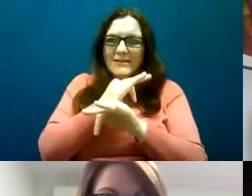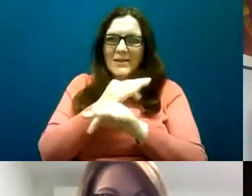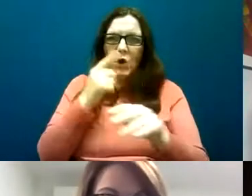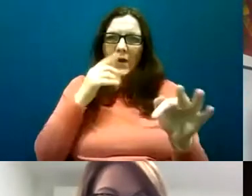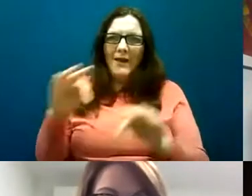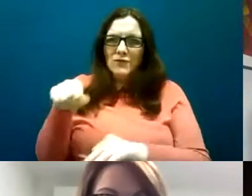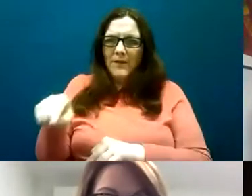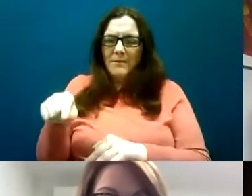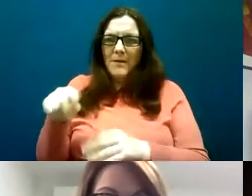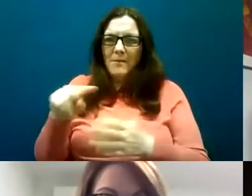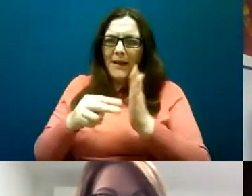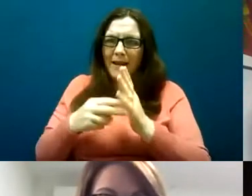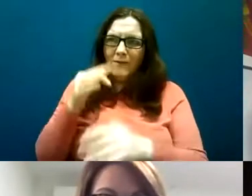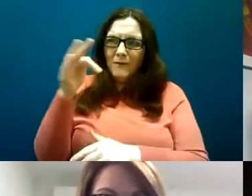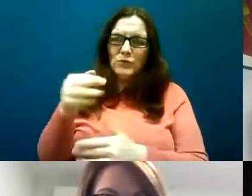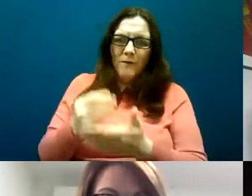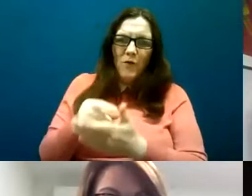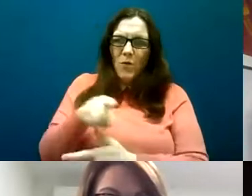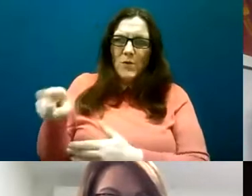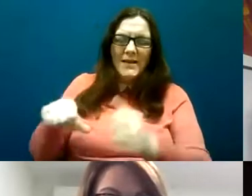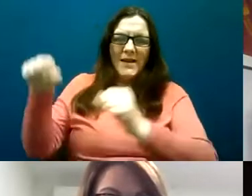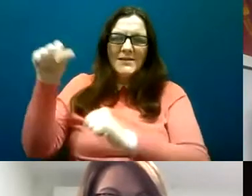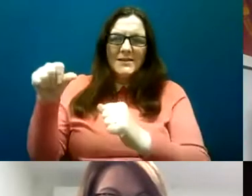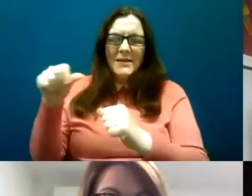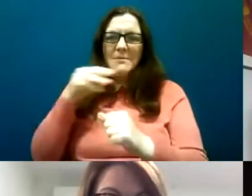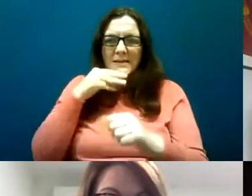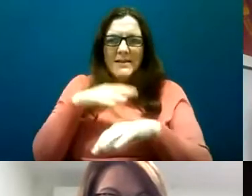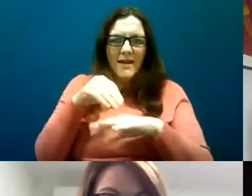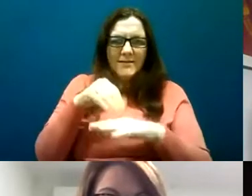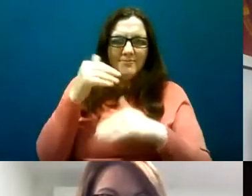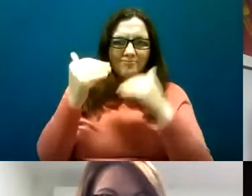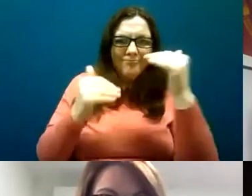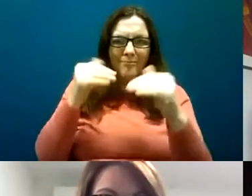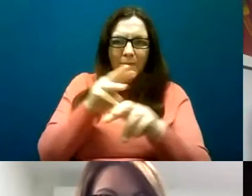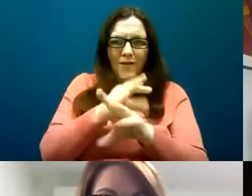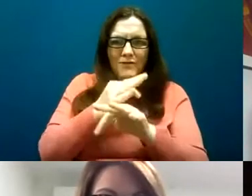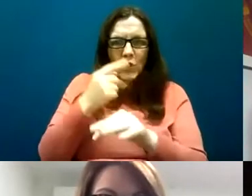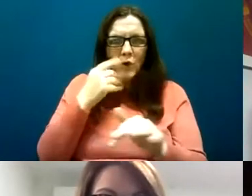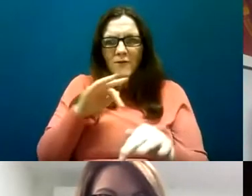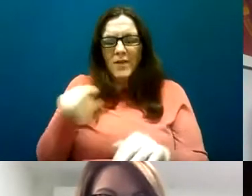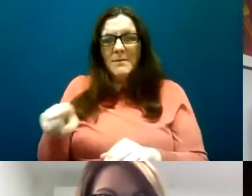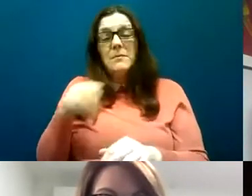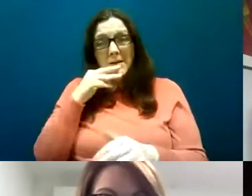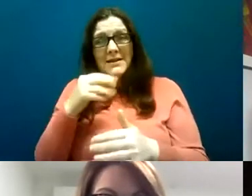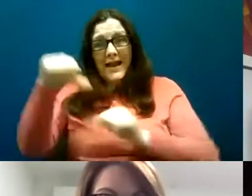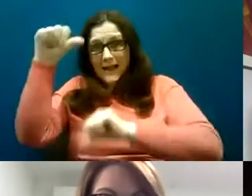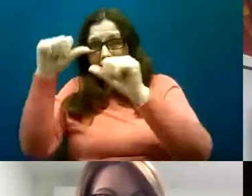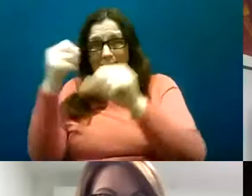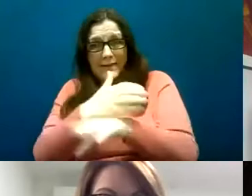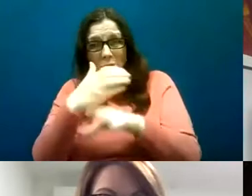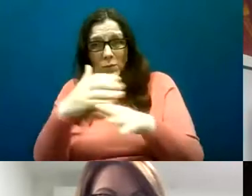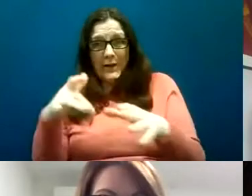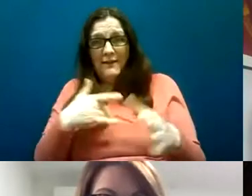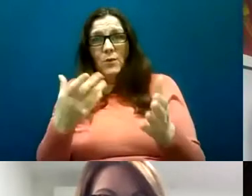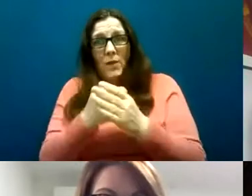for the future for those adults and the fact that so many adults continue to live with their parents and there